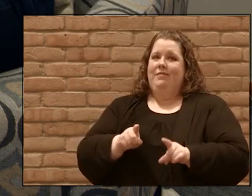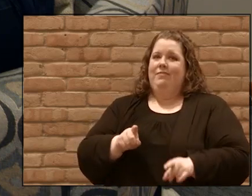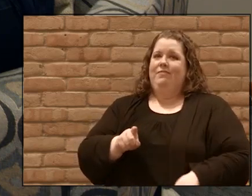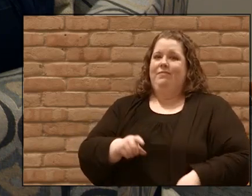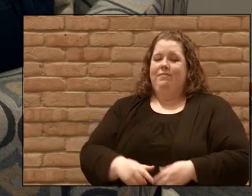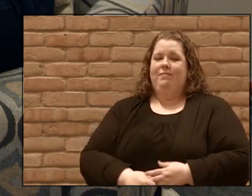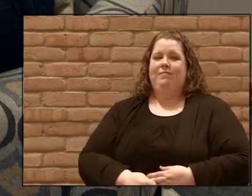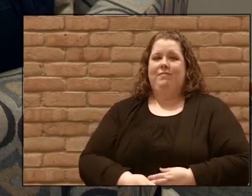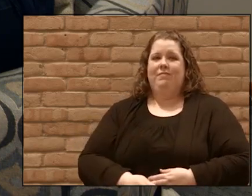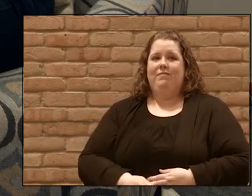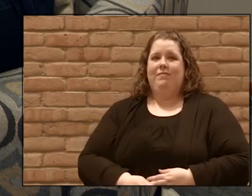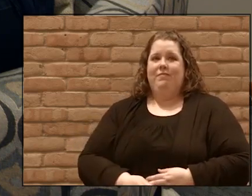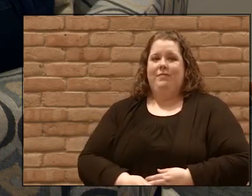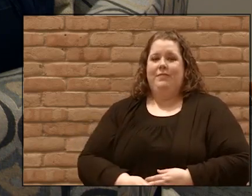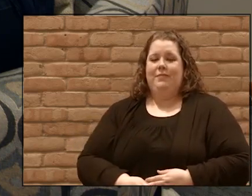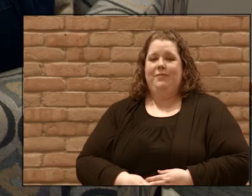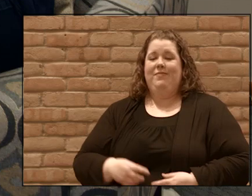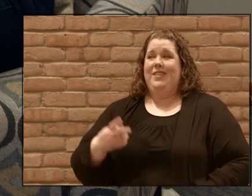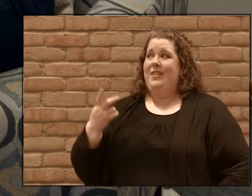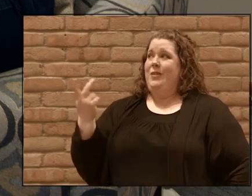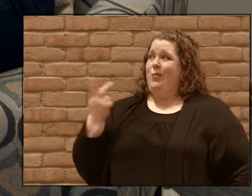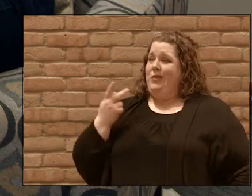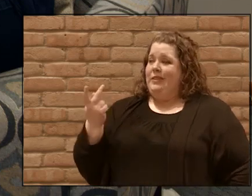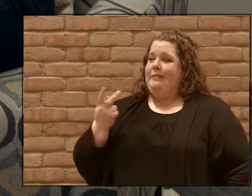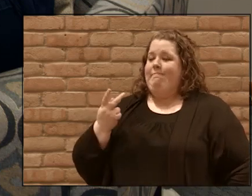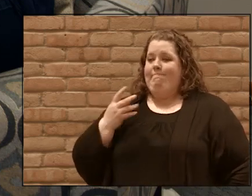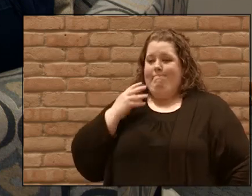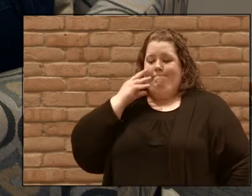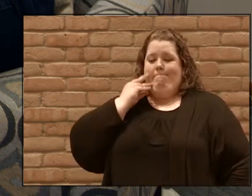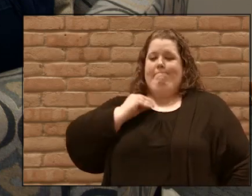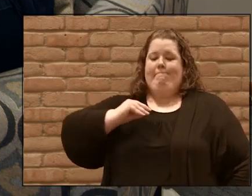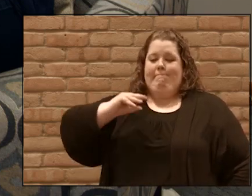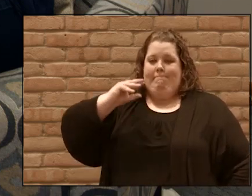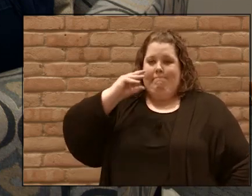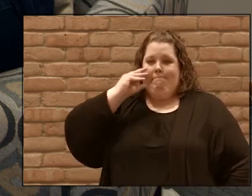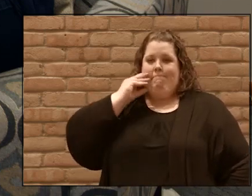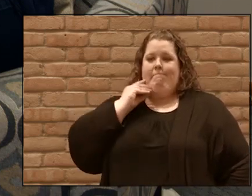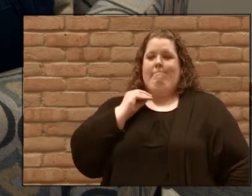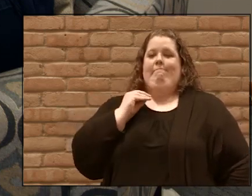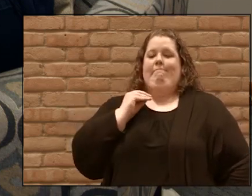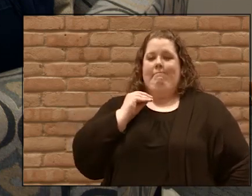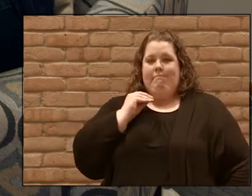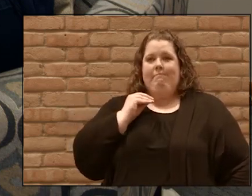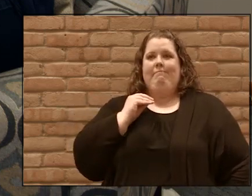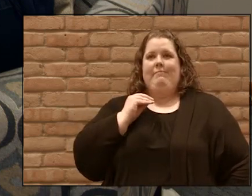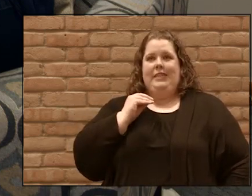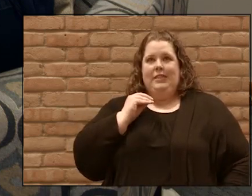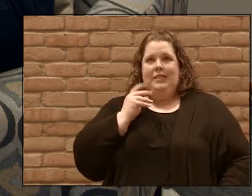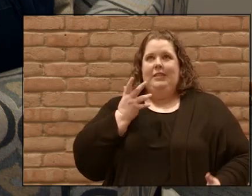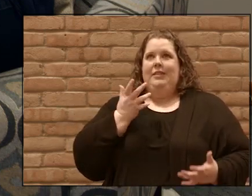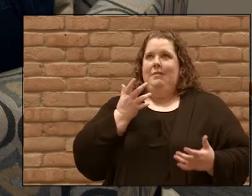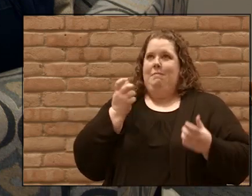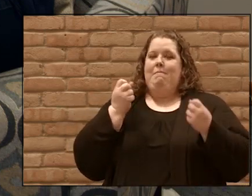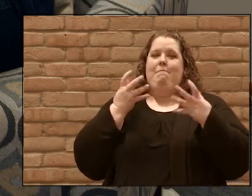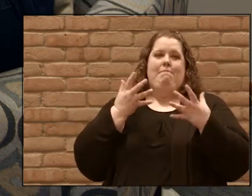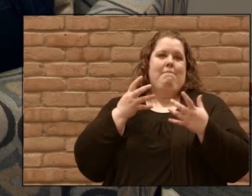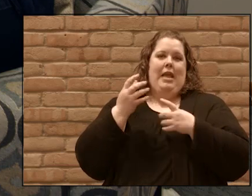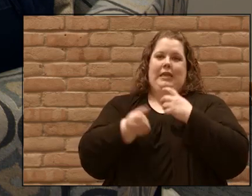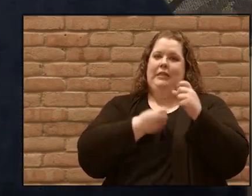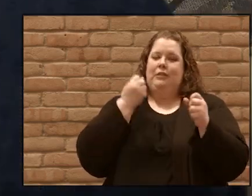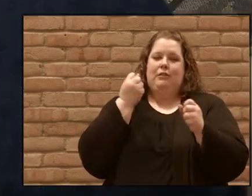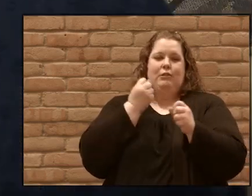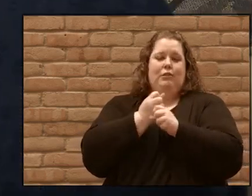a number of very difficult challenging years